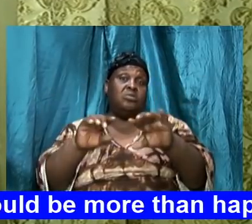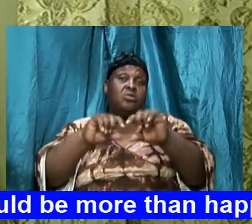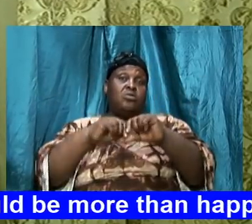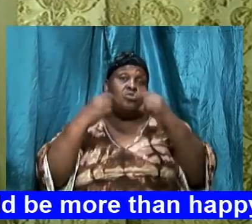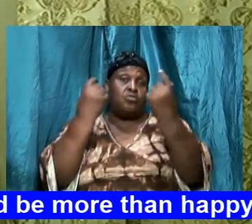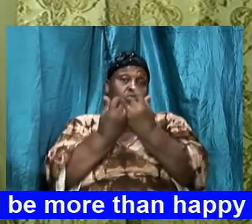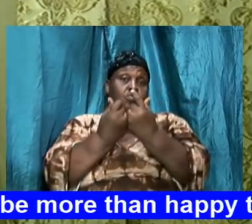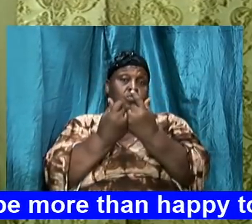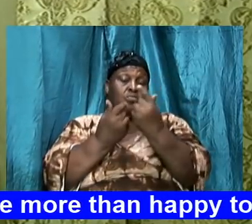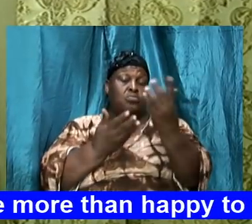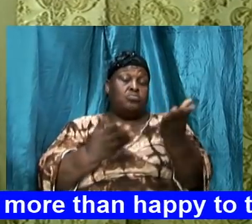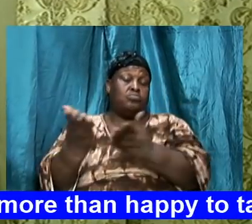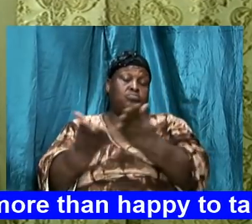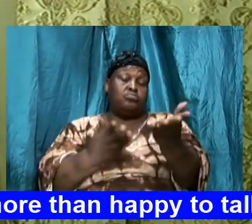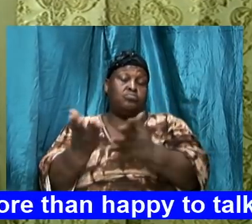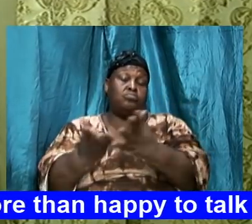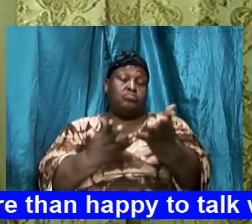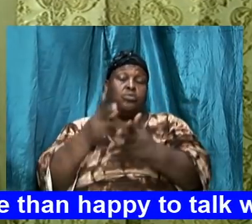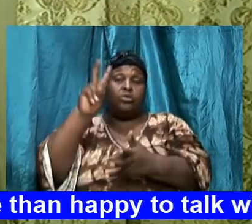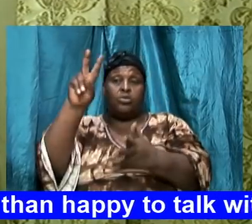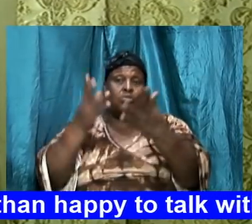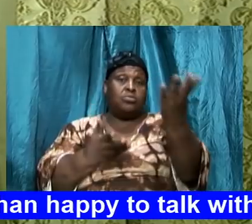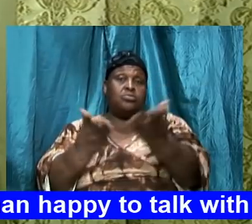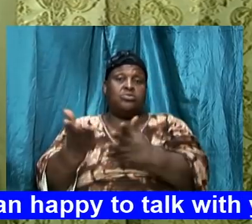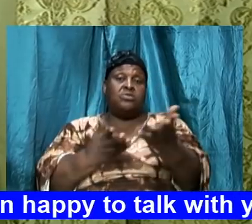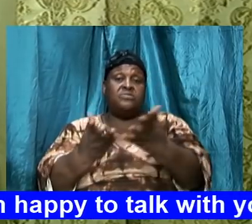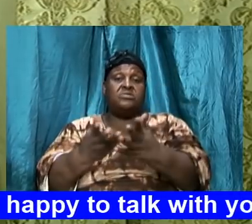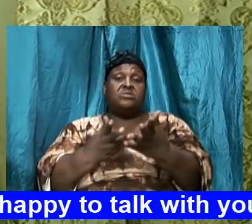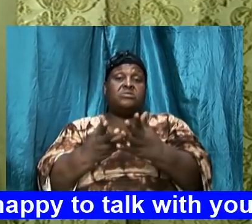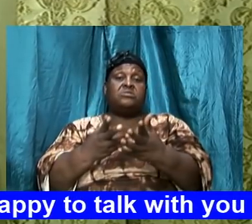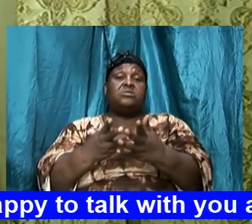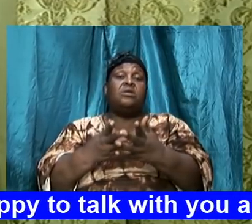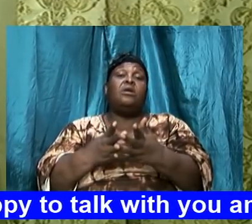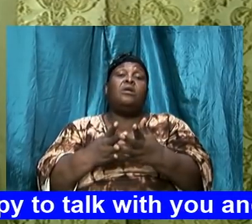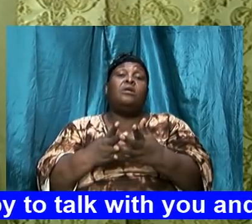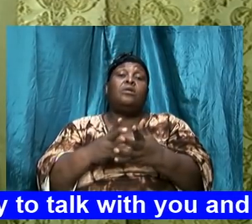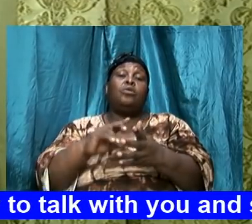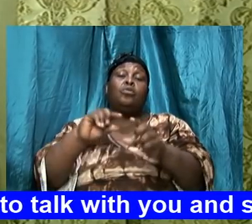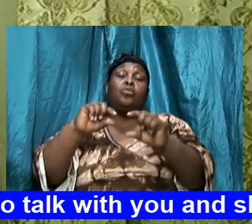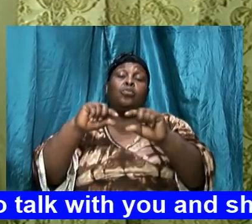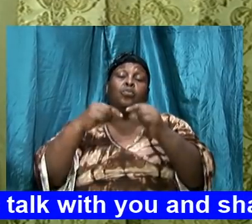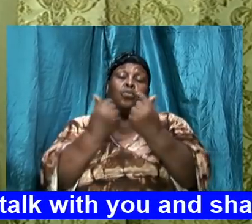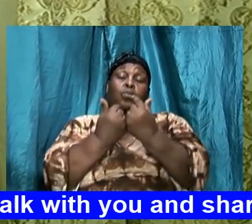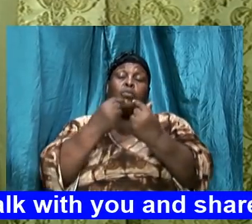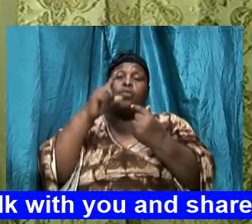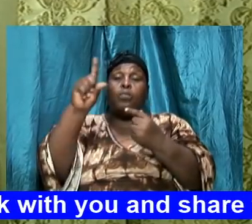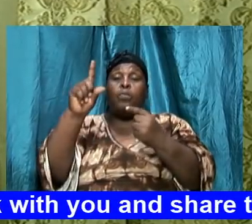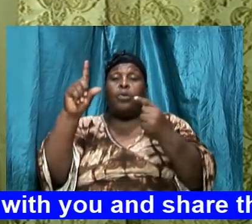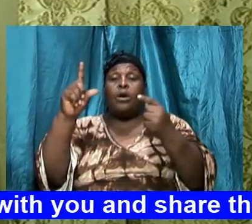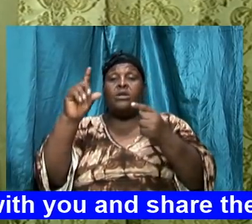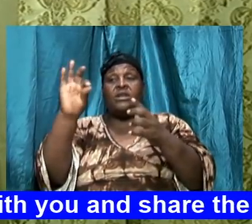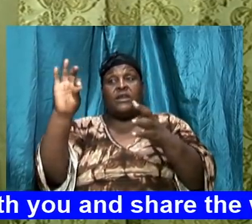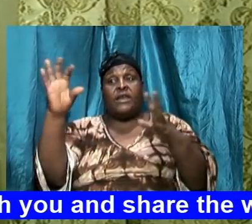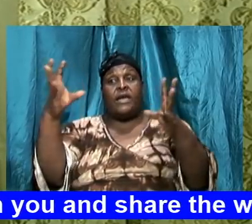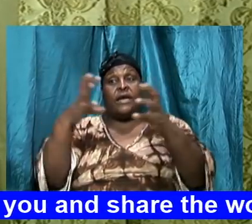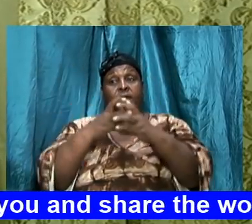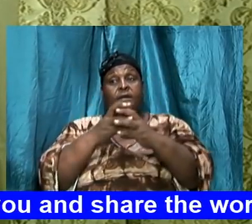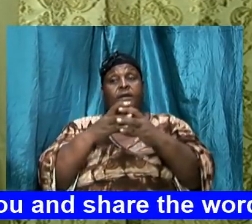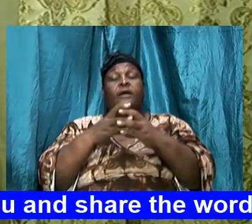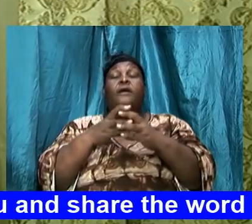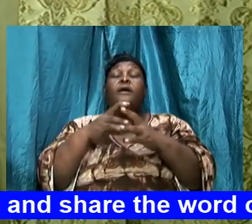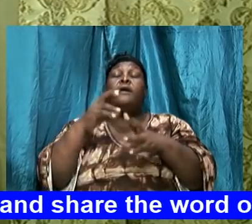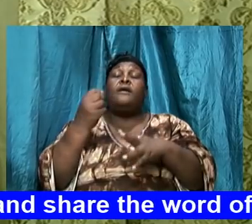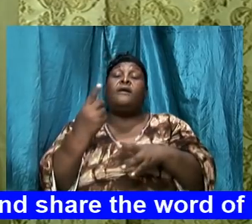two shifts two services nine o'clock group one and then eleven